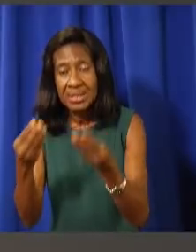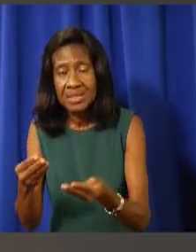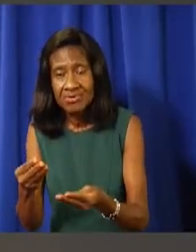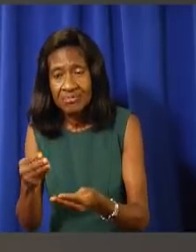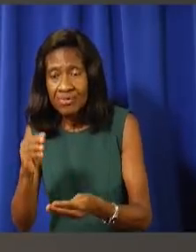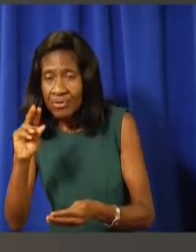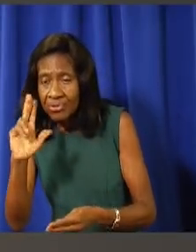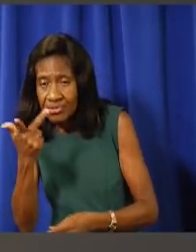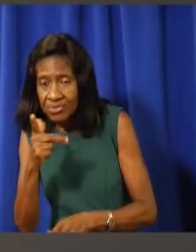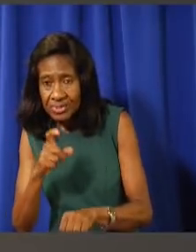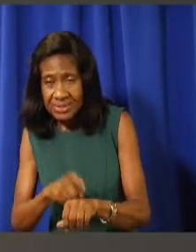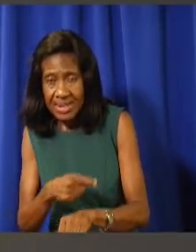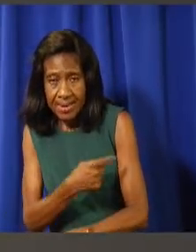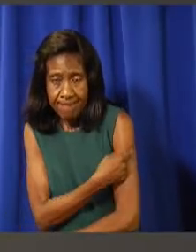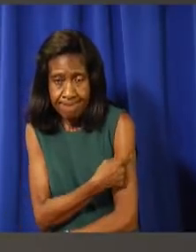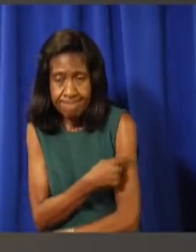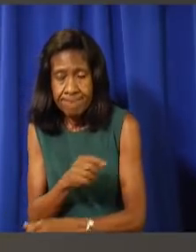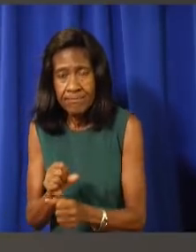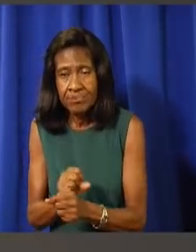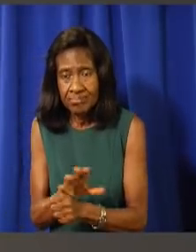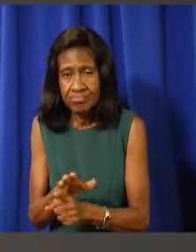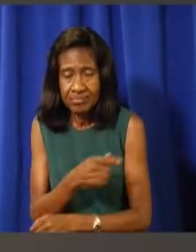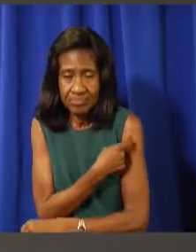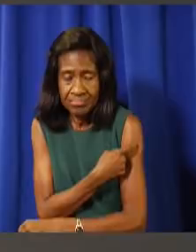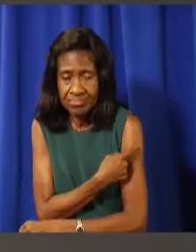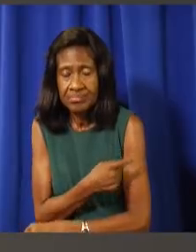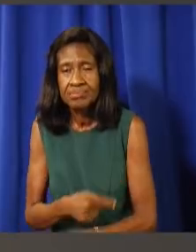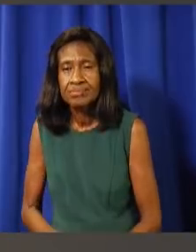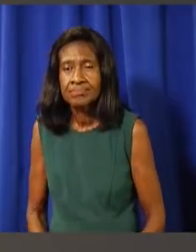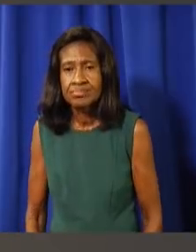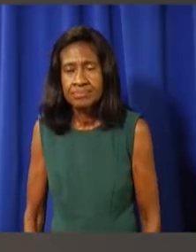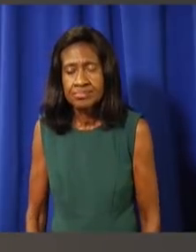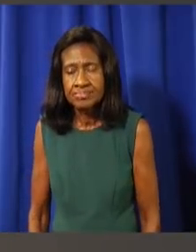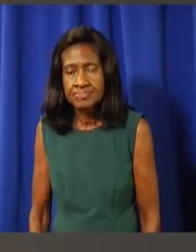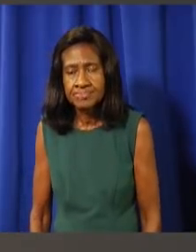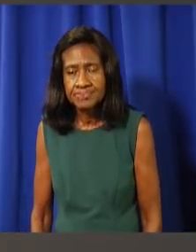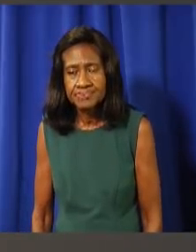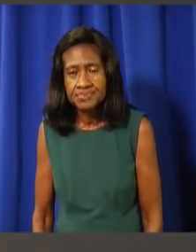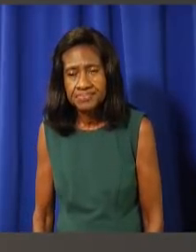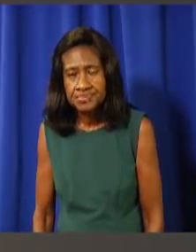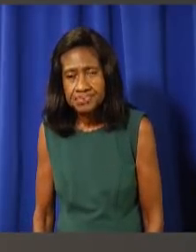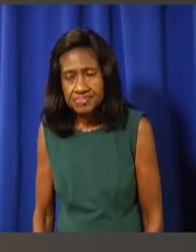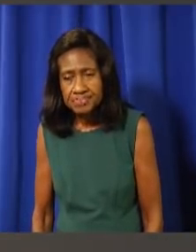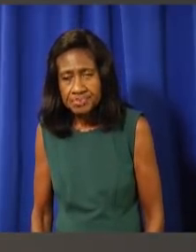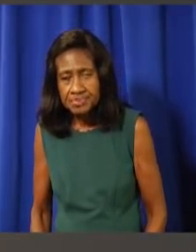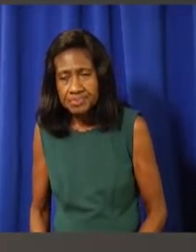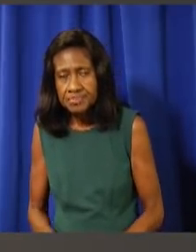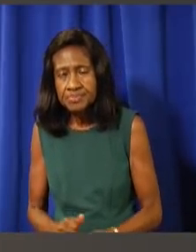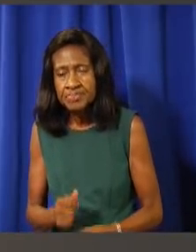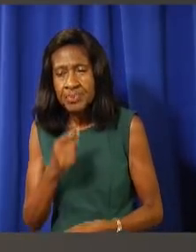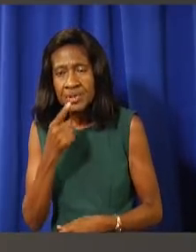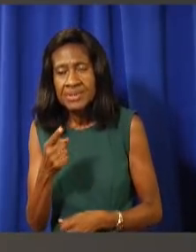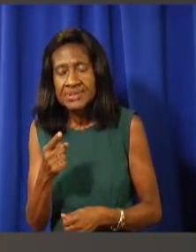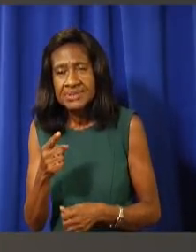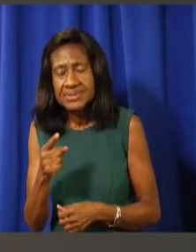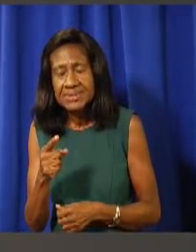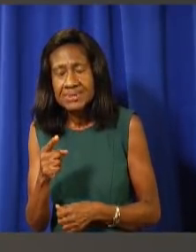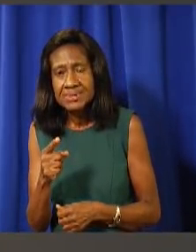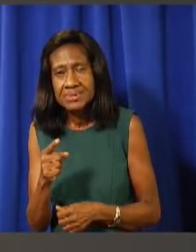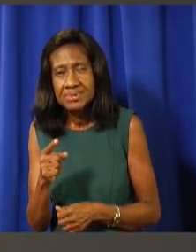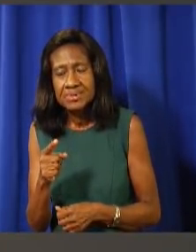Two more questions. What is, COVID is, as you rightly said, COVID will be with us for the long run.